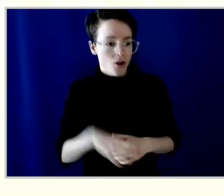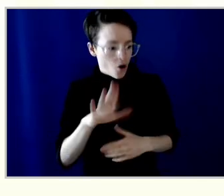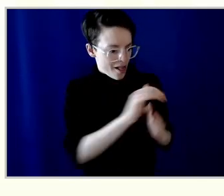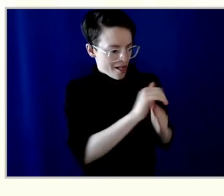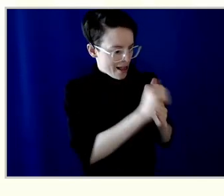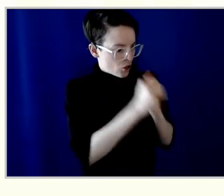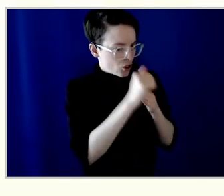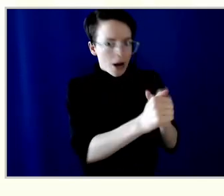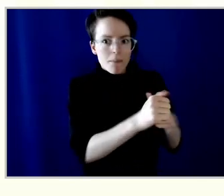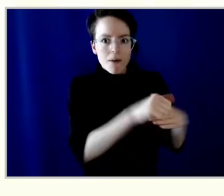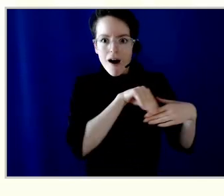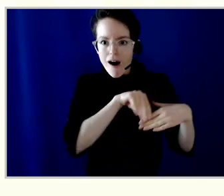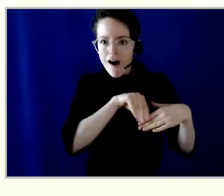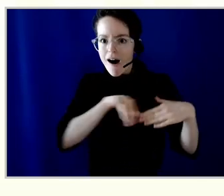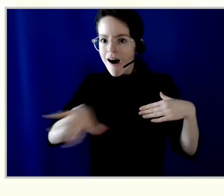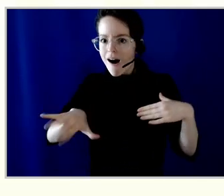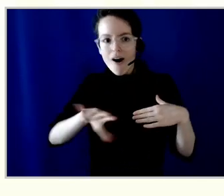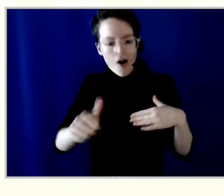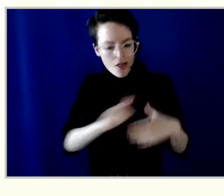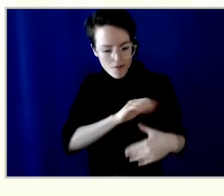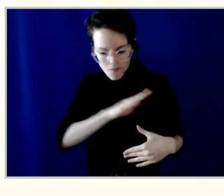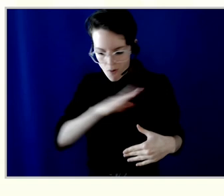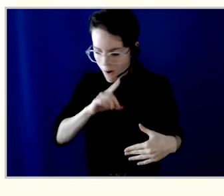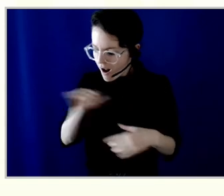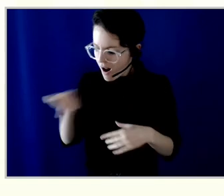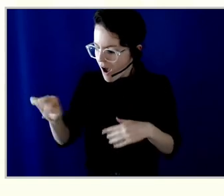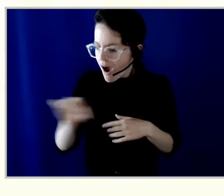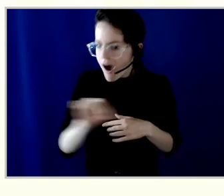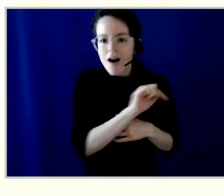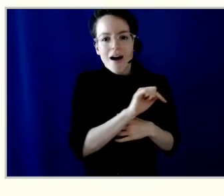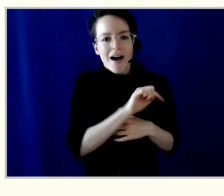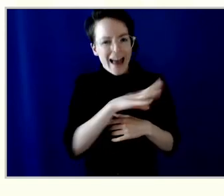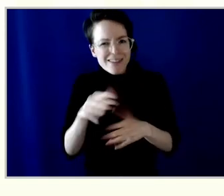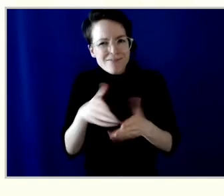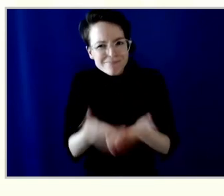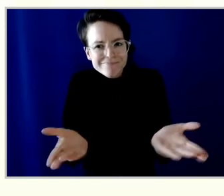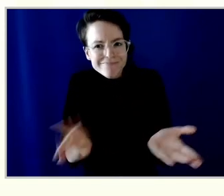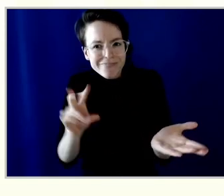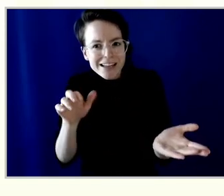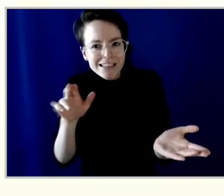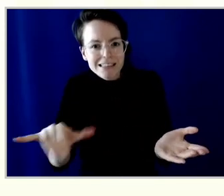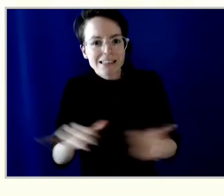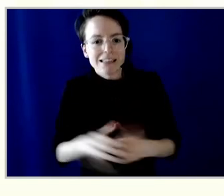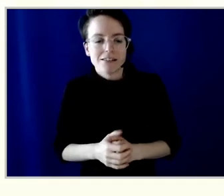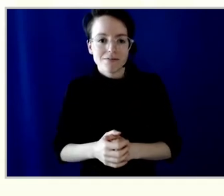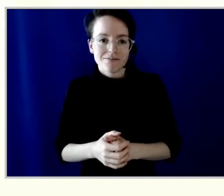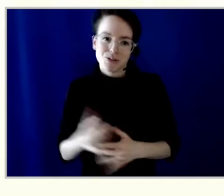proud that Jan's leadership has now been acknowledged by the broader credit union movement in Canada.